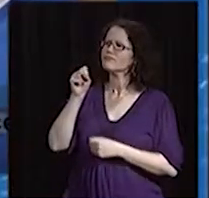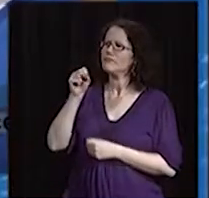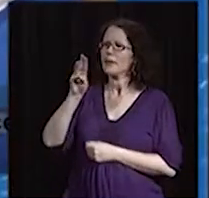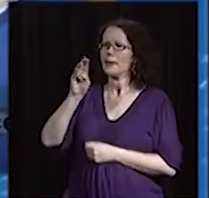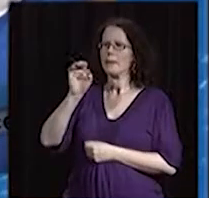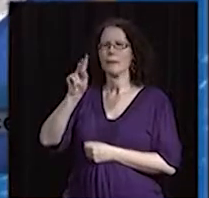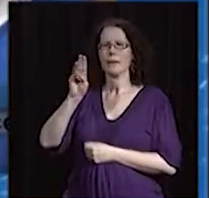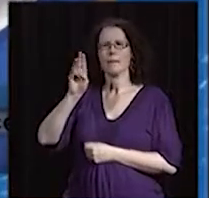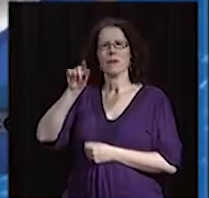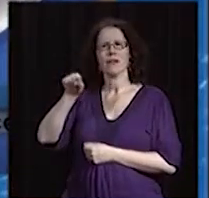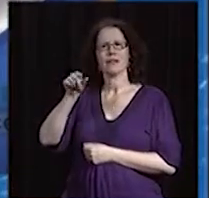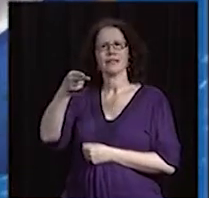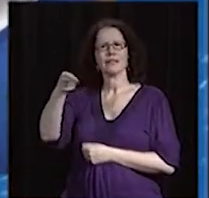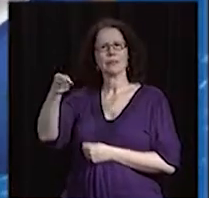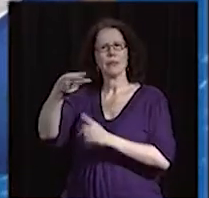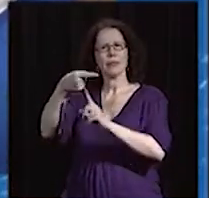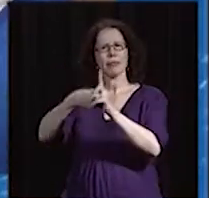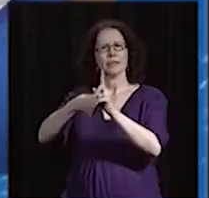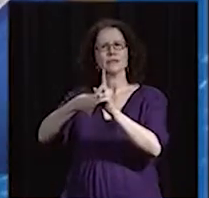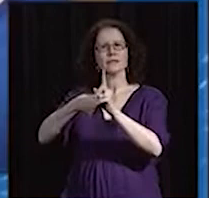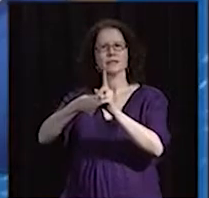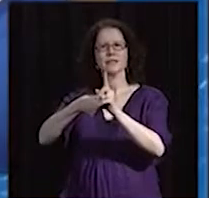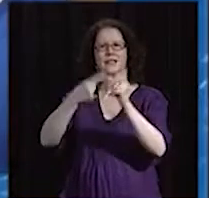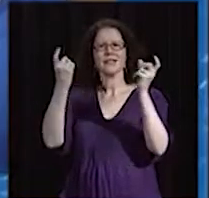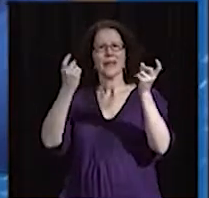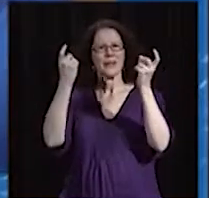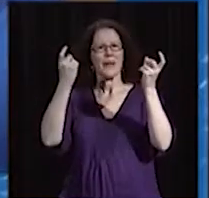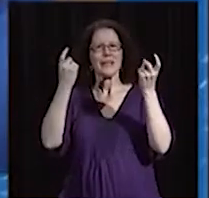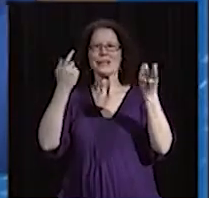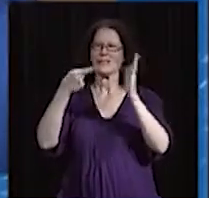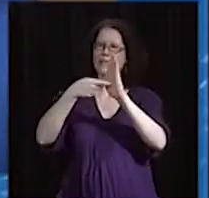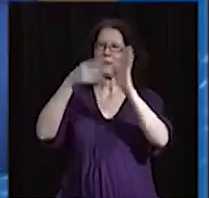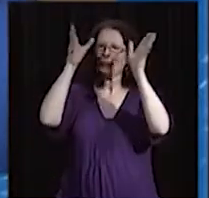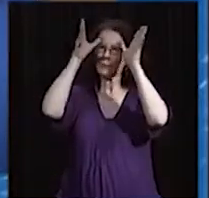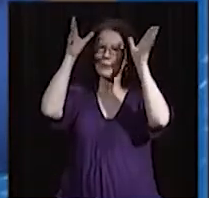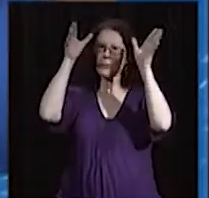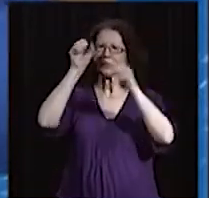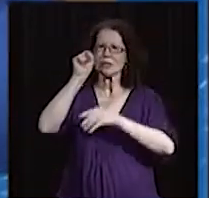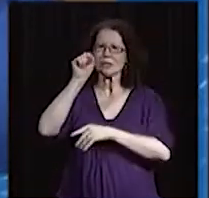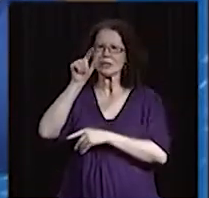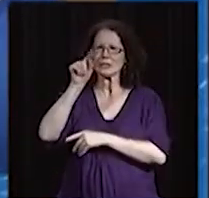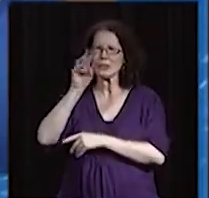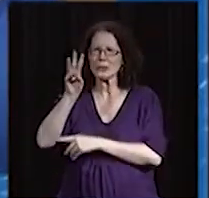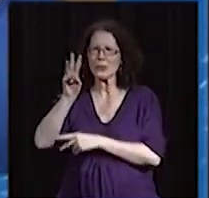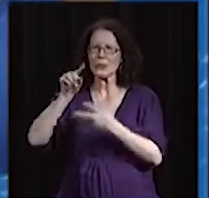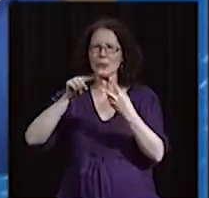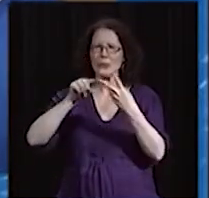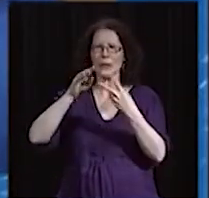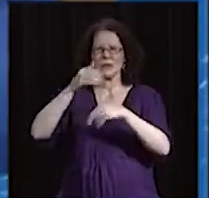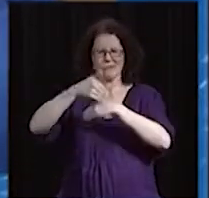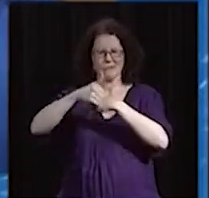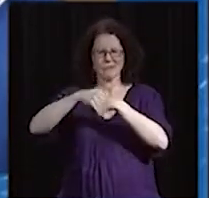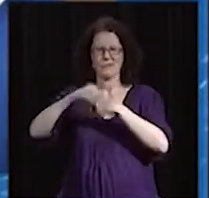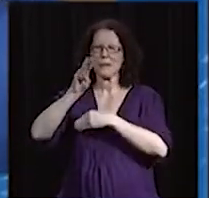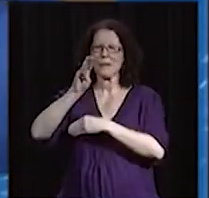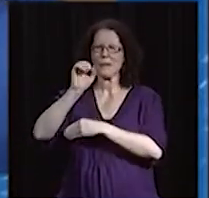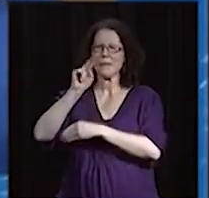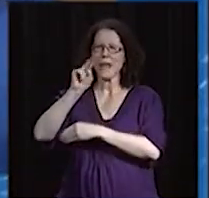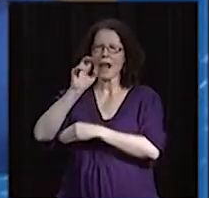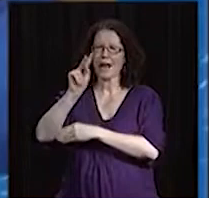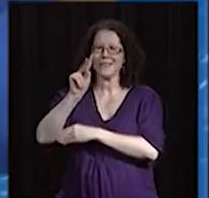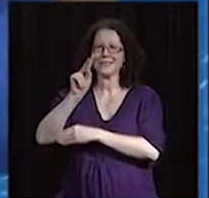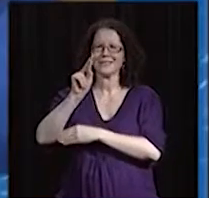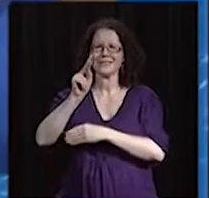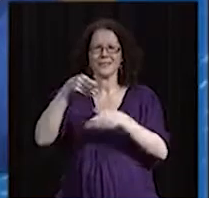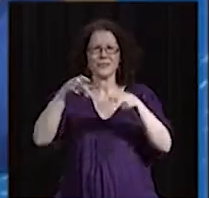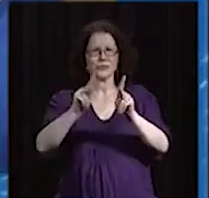Month where we had some traditional meals like moose stew and bannock and things like that and it's just a place to gather for students to